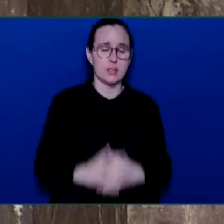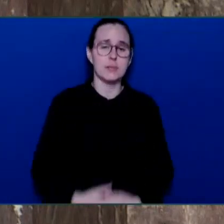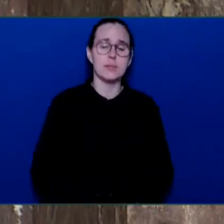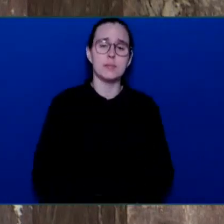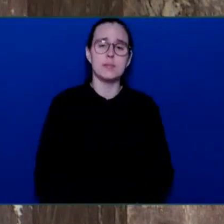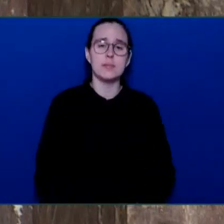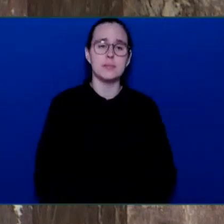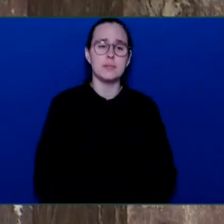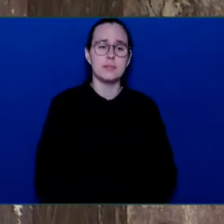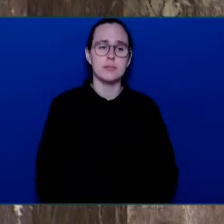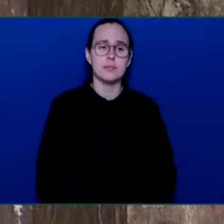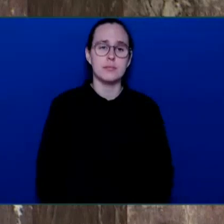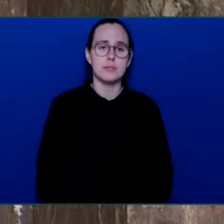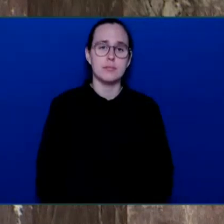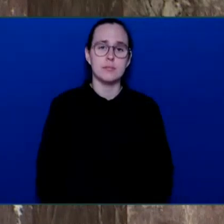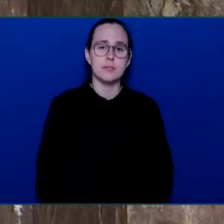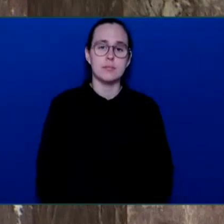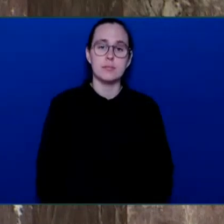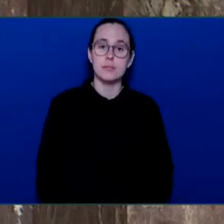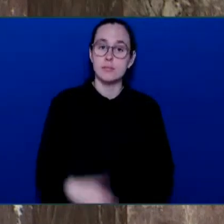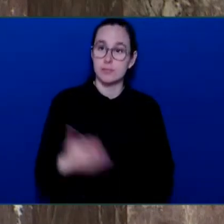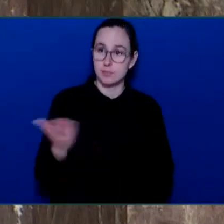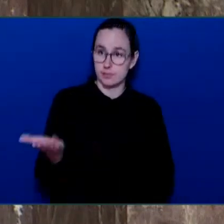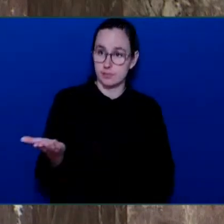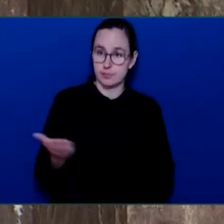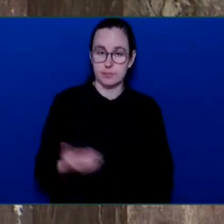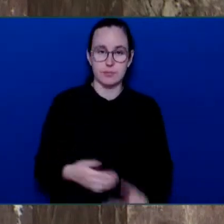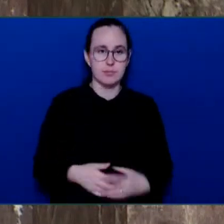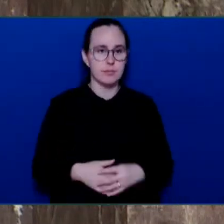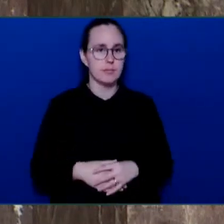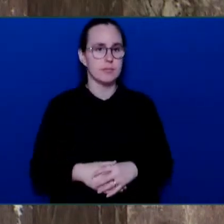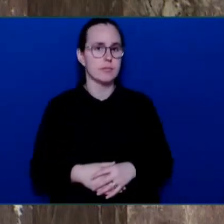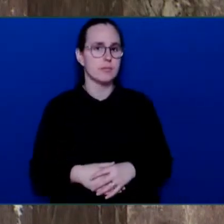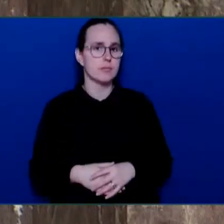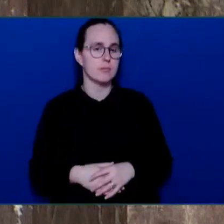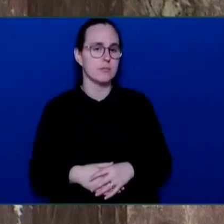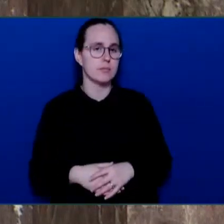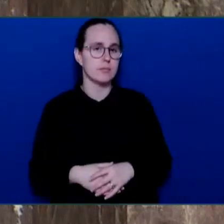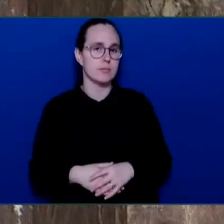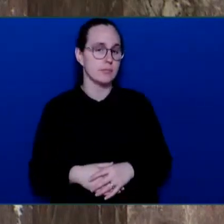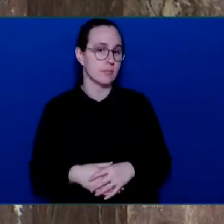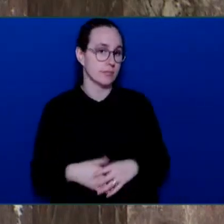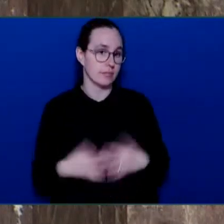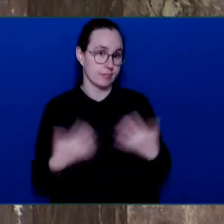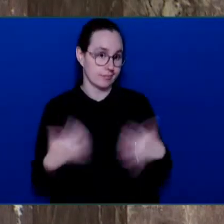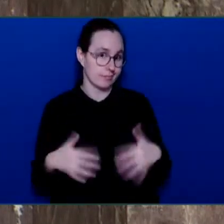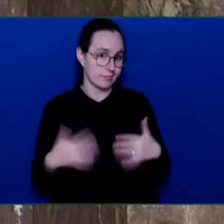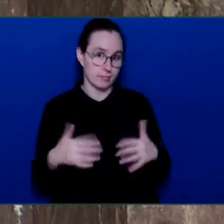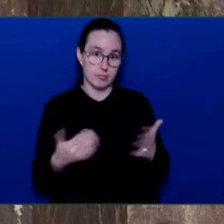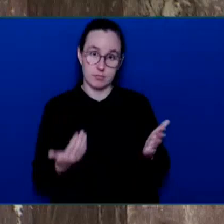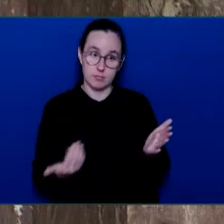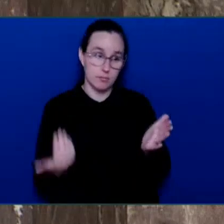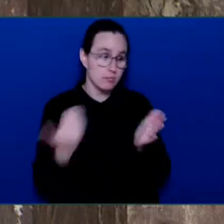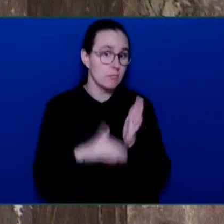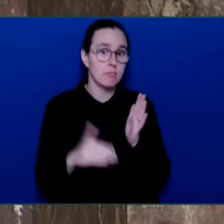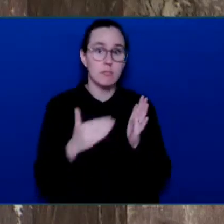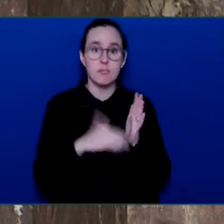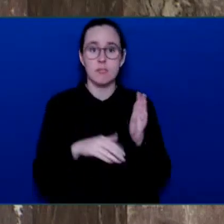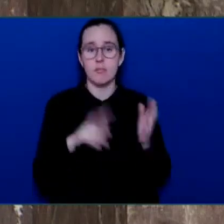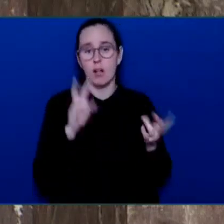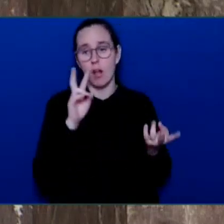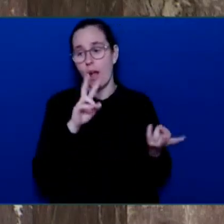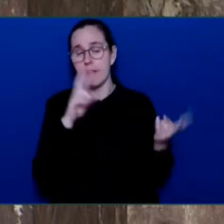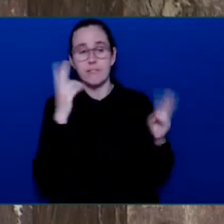Honourable Speaker, we have seen so many flip-flops. It's unbelievable. First, they support the Surrey police transition.